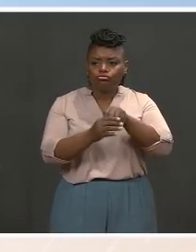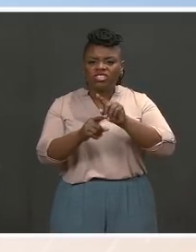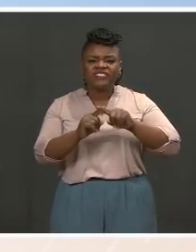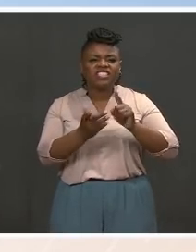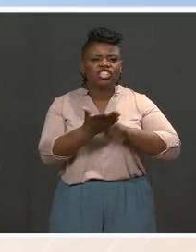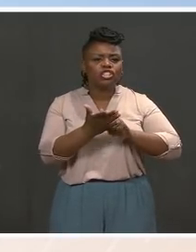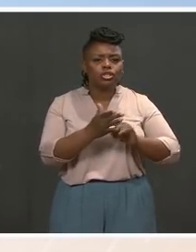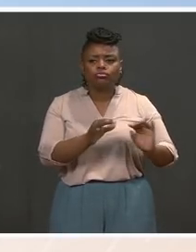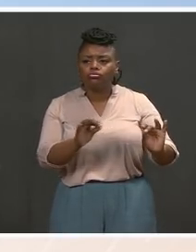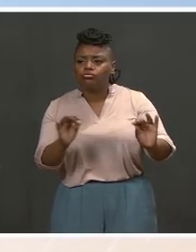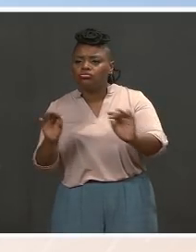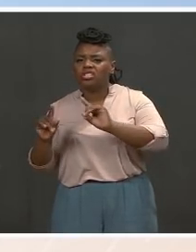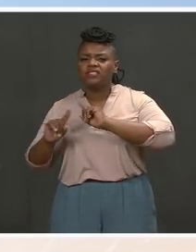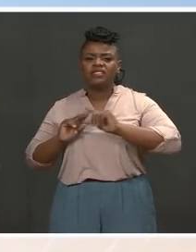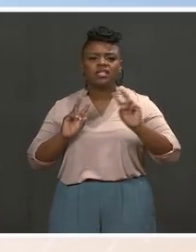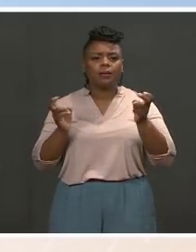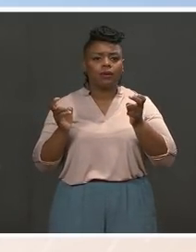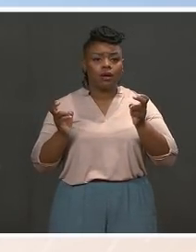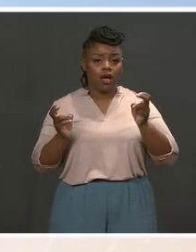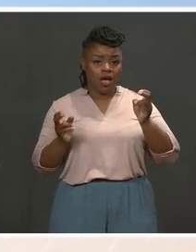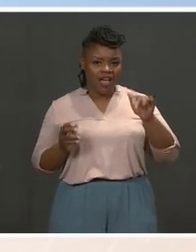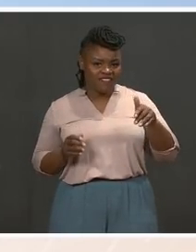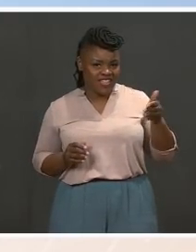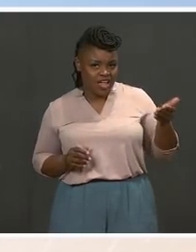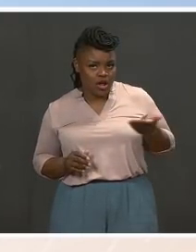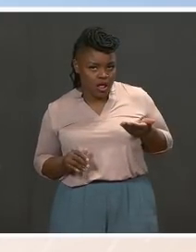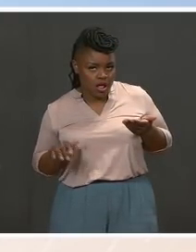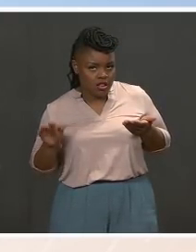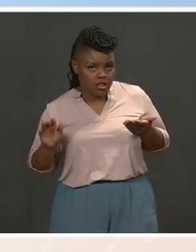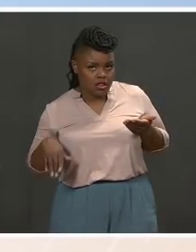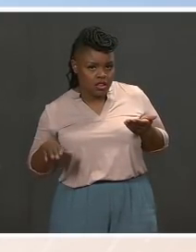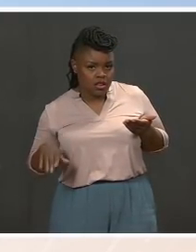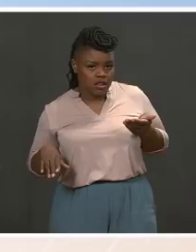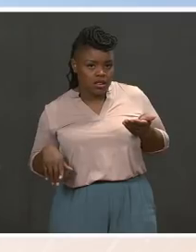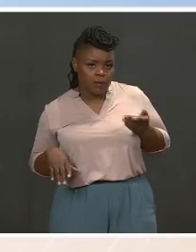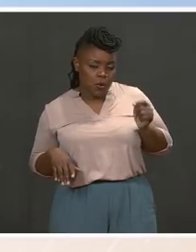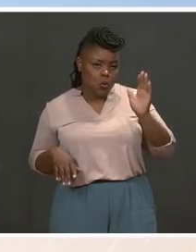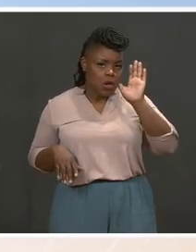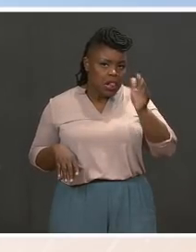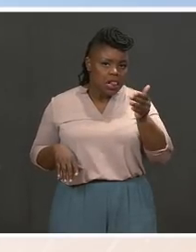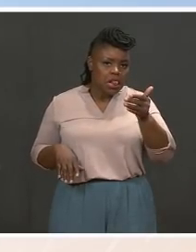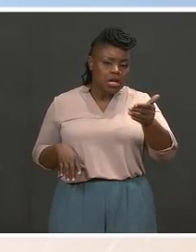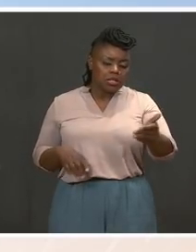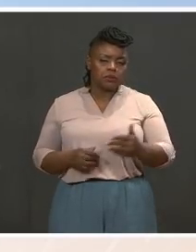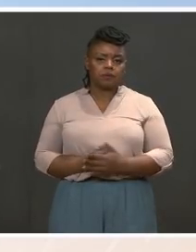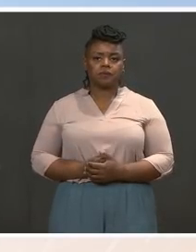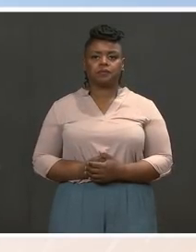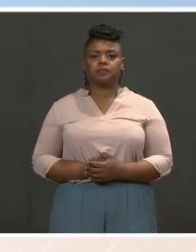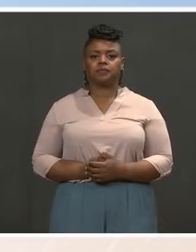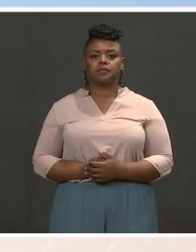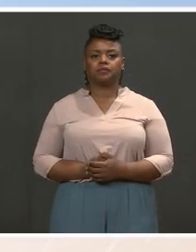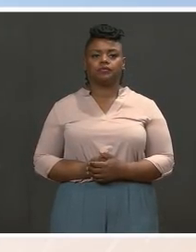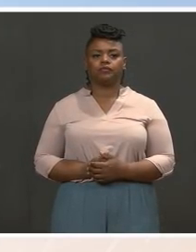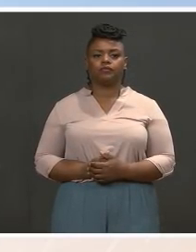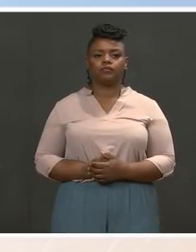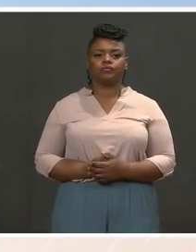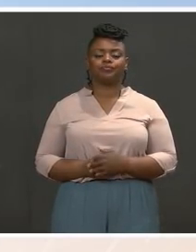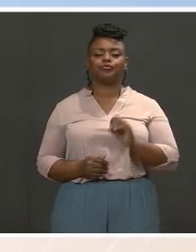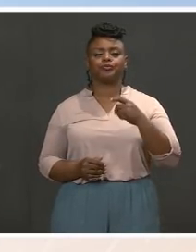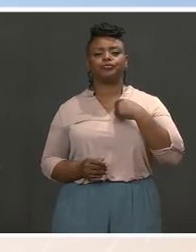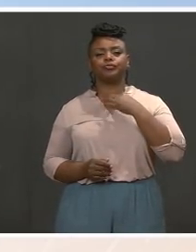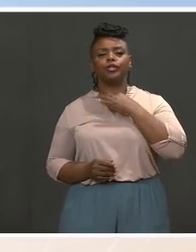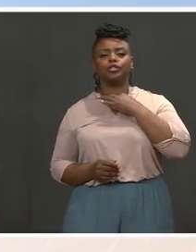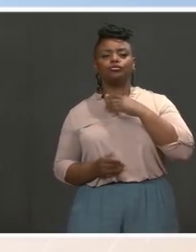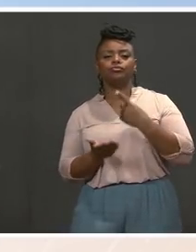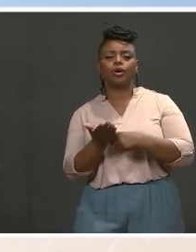hired yet because we just announced this last night. Go ahead. To follow up on Nuj's question, on the President – we were talking yesterday about executive action on gun